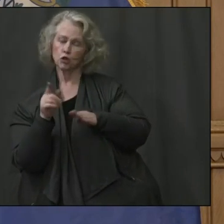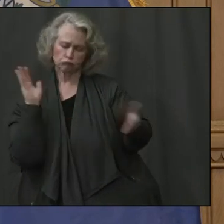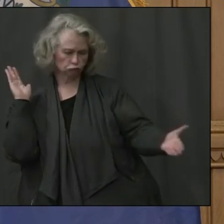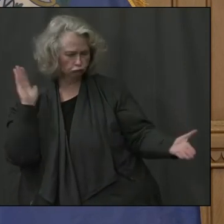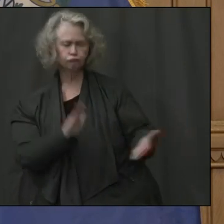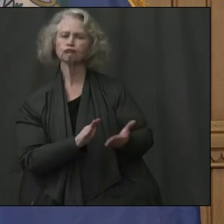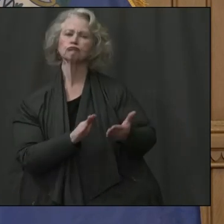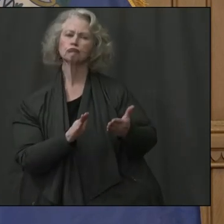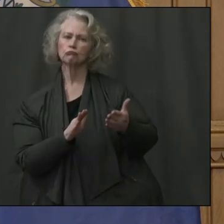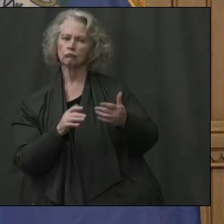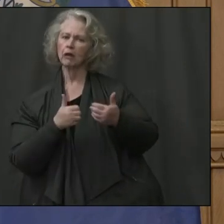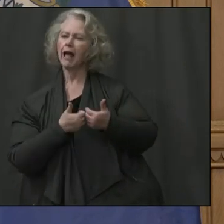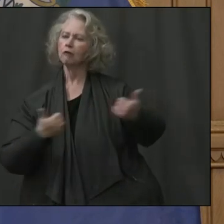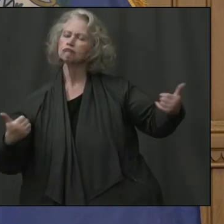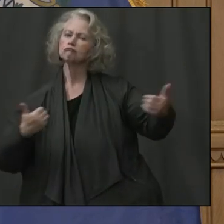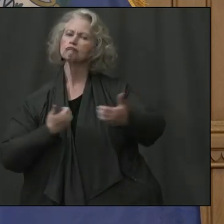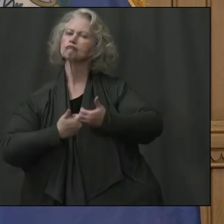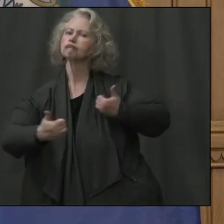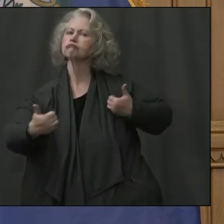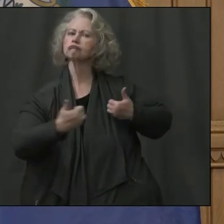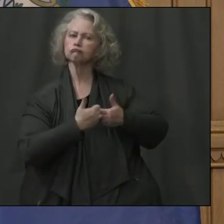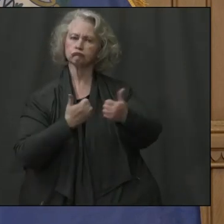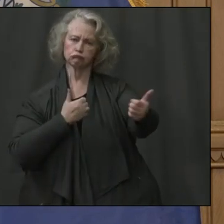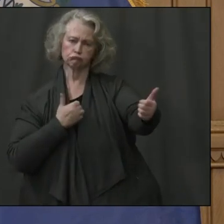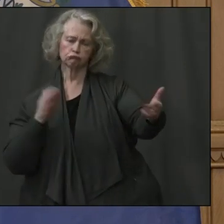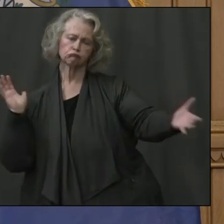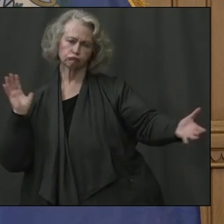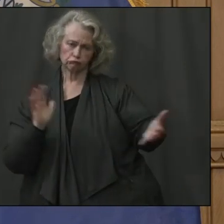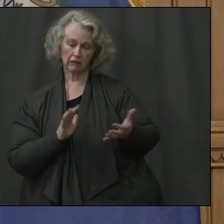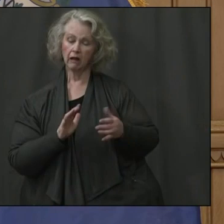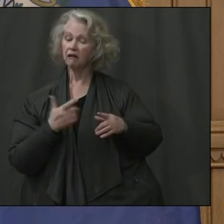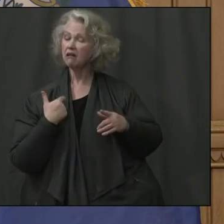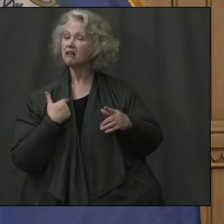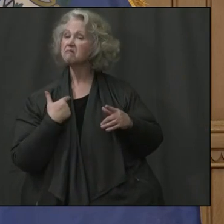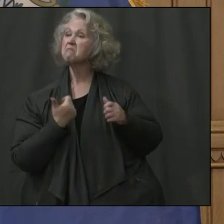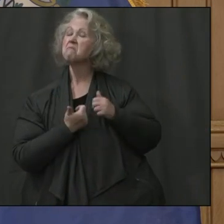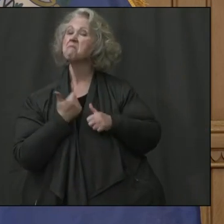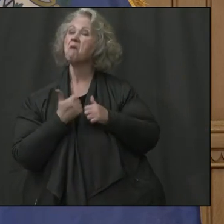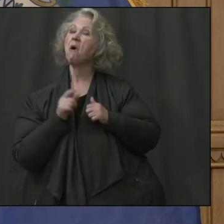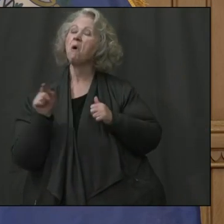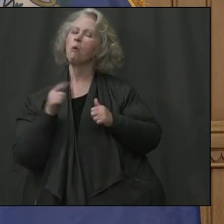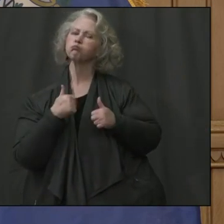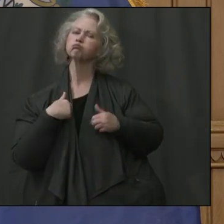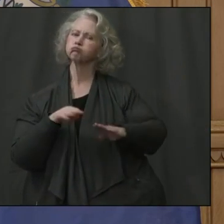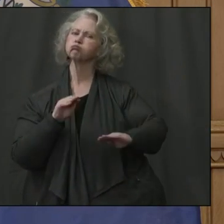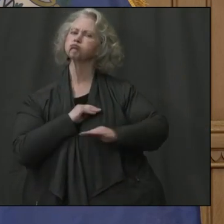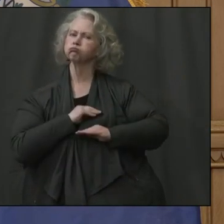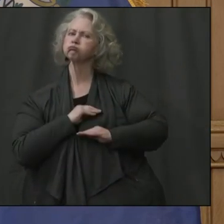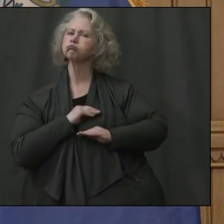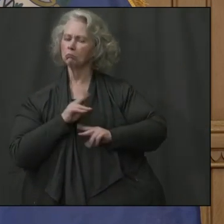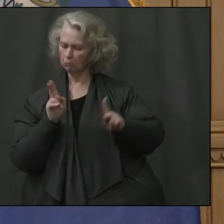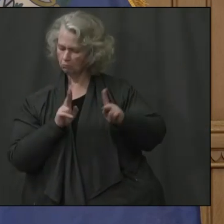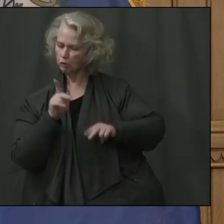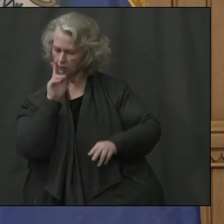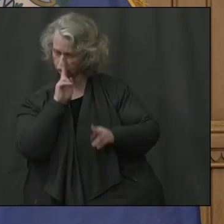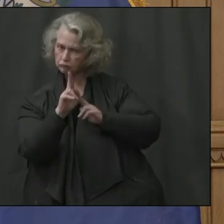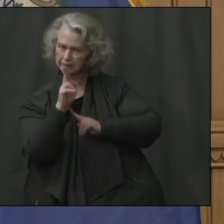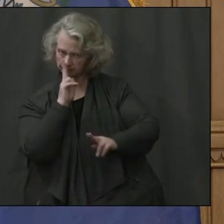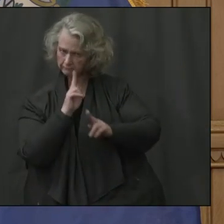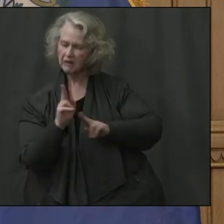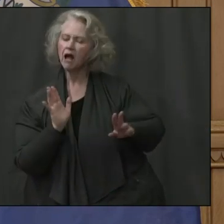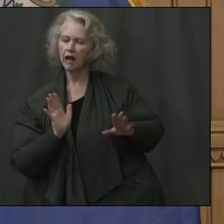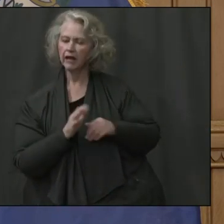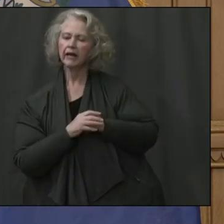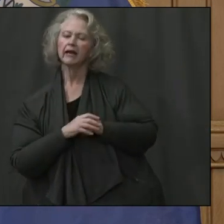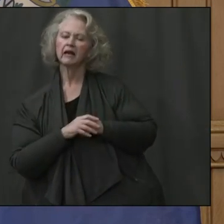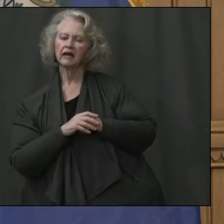respecting those parameters. And I'll tell you, in the overwhelming majority of cases, I was very happy that people are respecting those cases. In